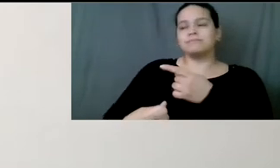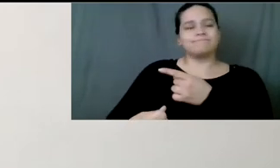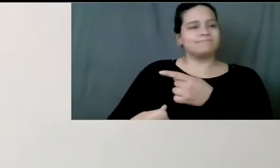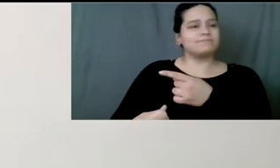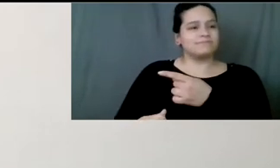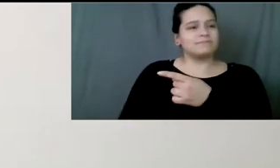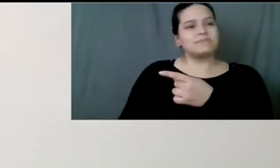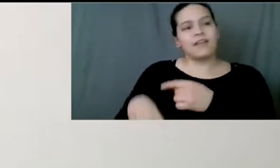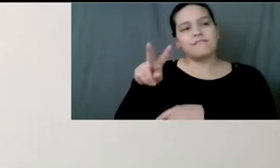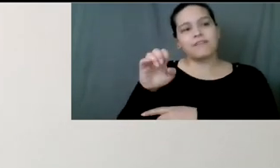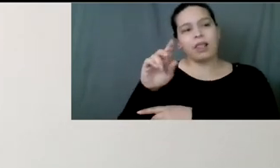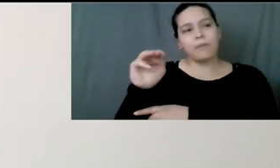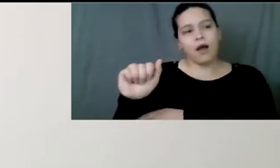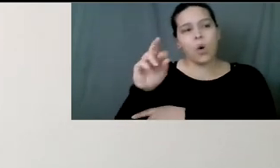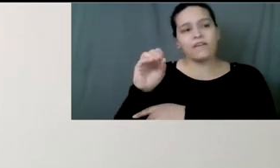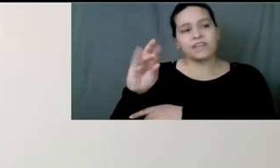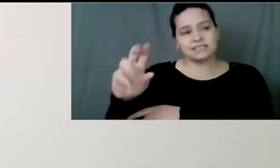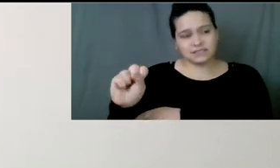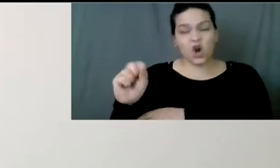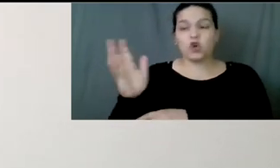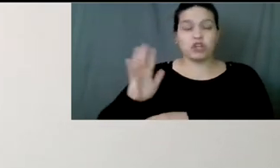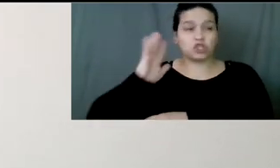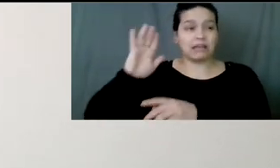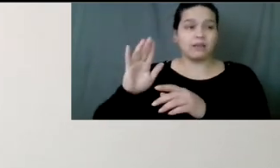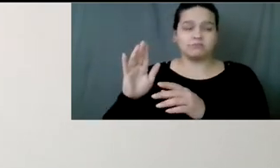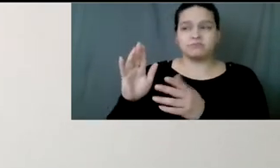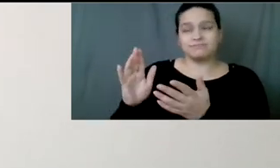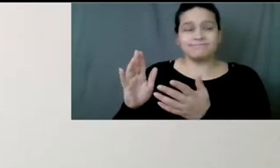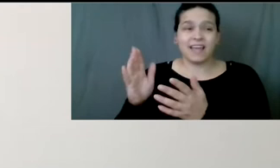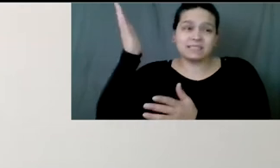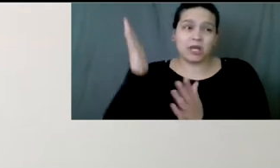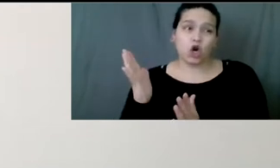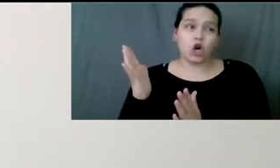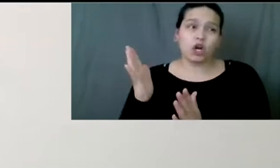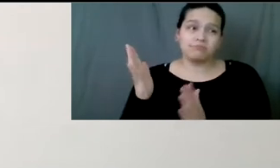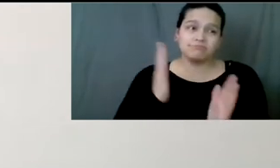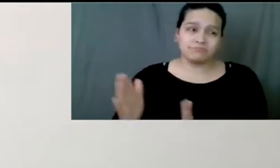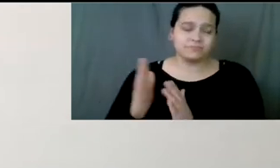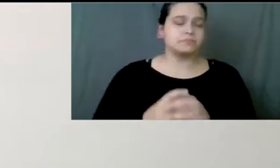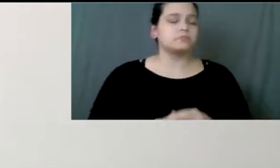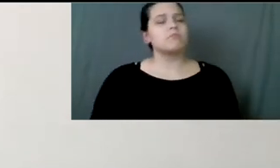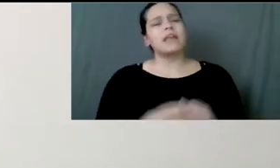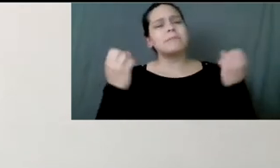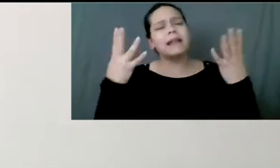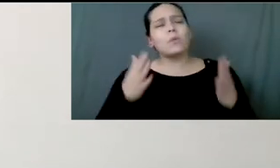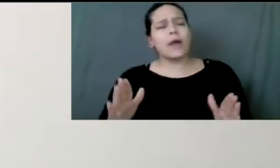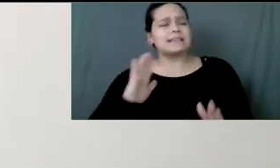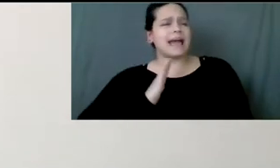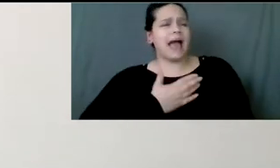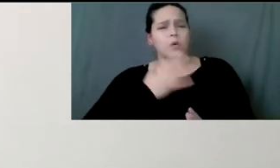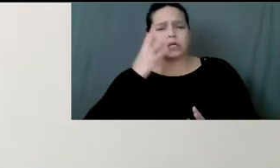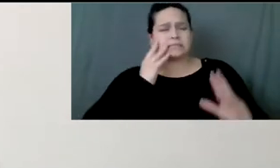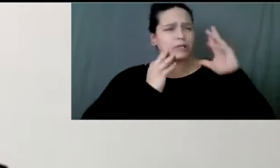In many ways, the struggles we've encountered organizing this event are tied to the genocide indigenous people are still suffering.